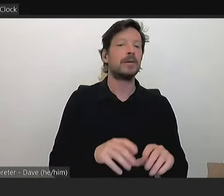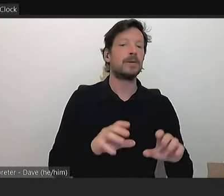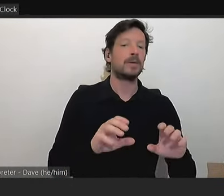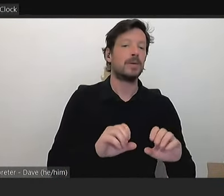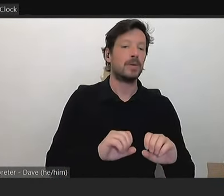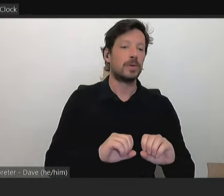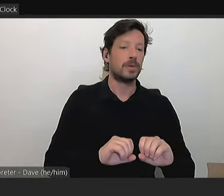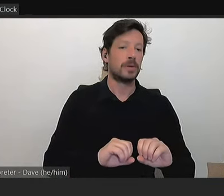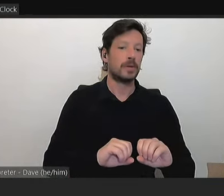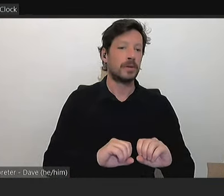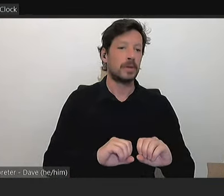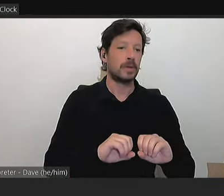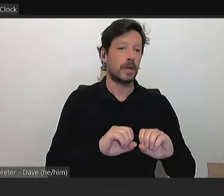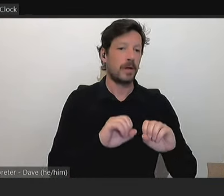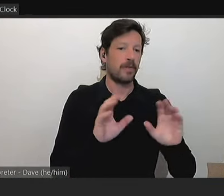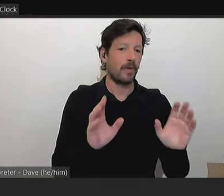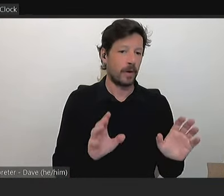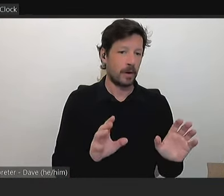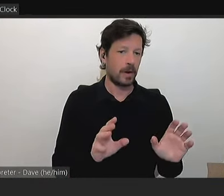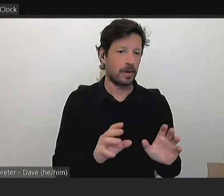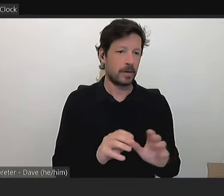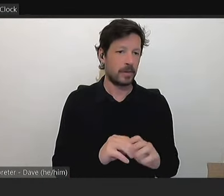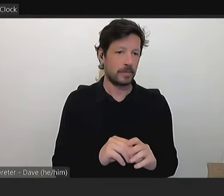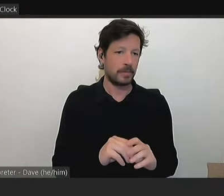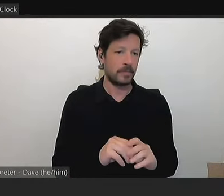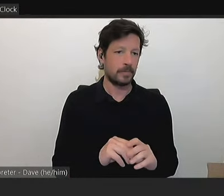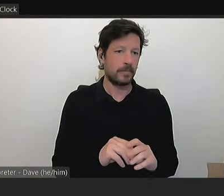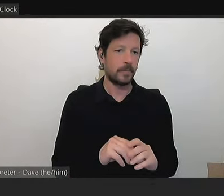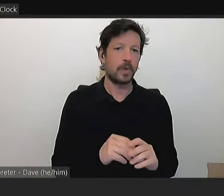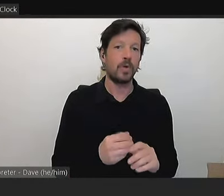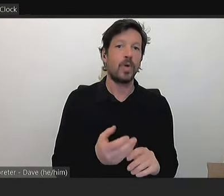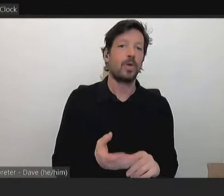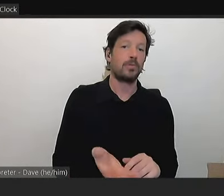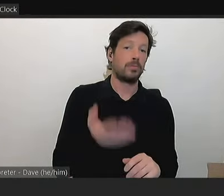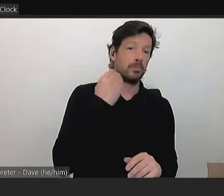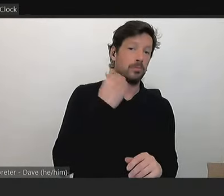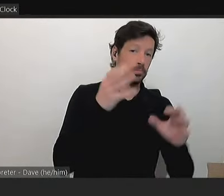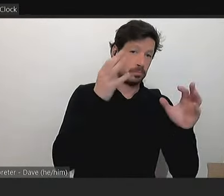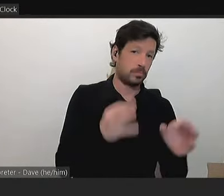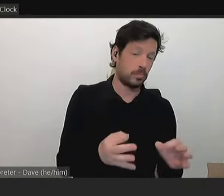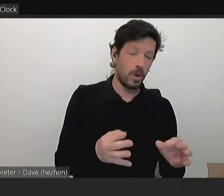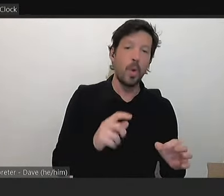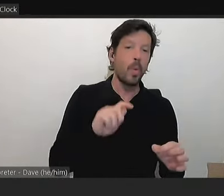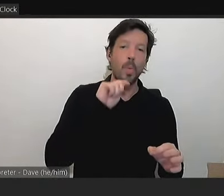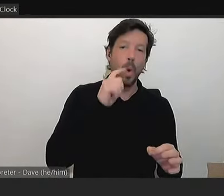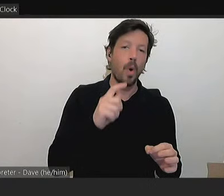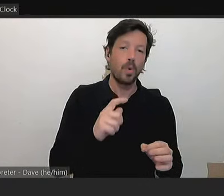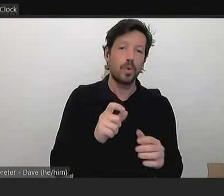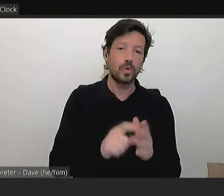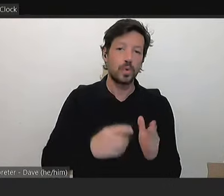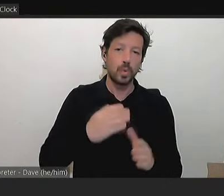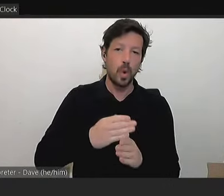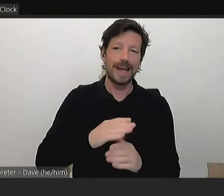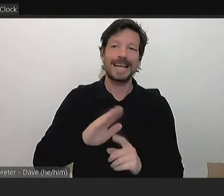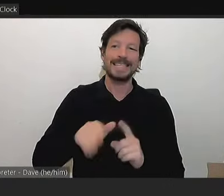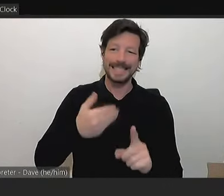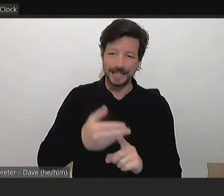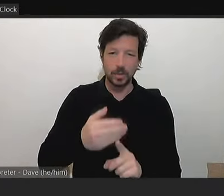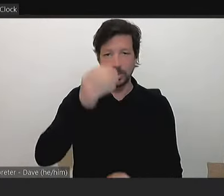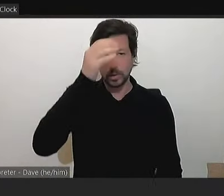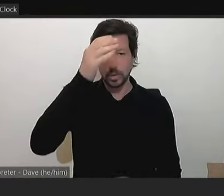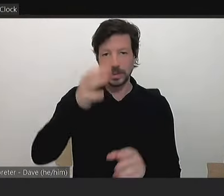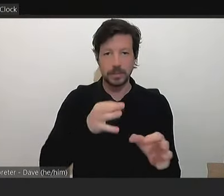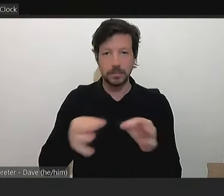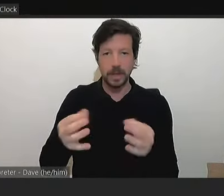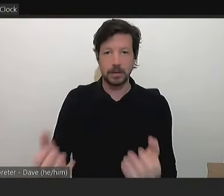might assist me. Um, so the previous resolution was for us not to do any work until we got the full concept plans and reports